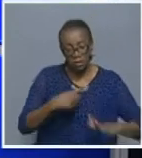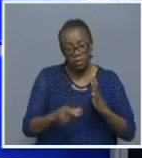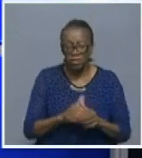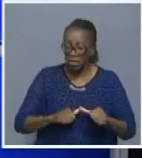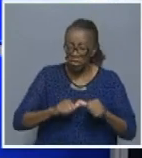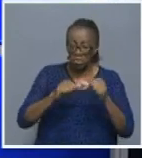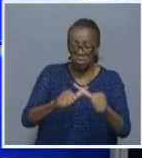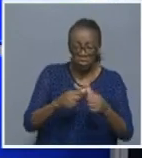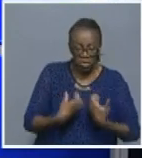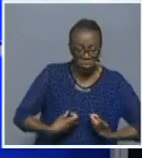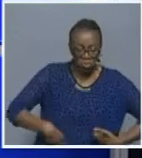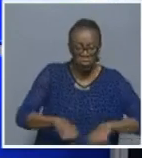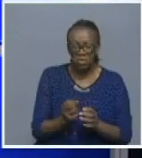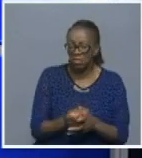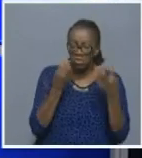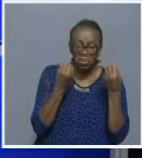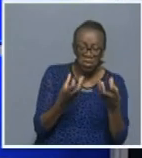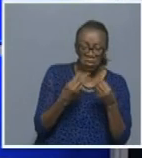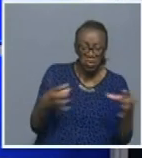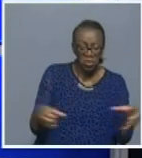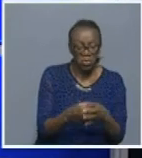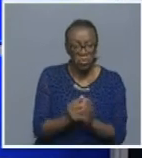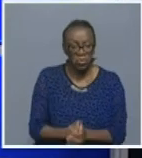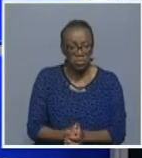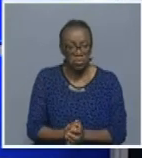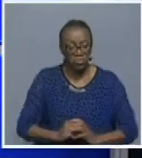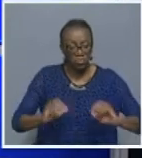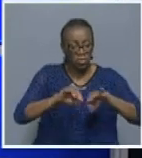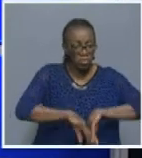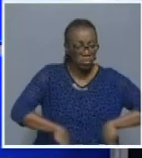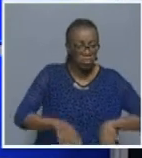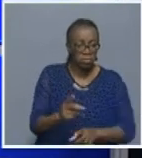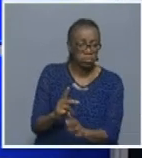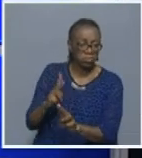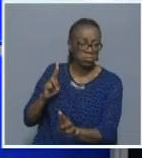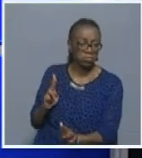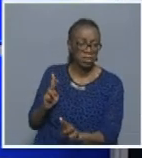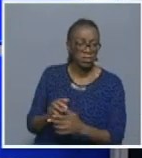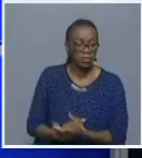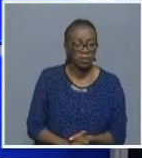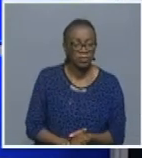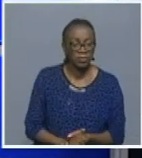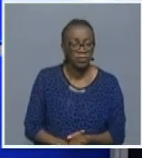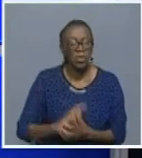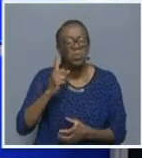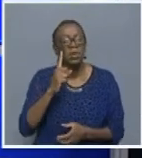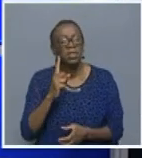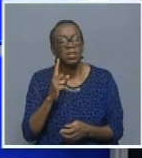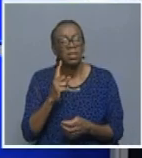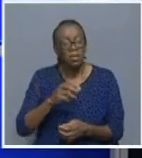Can you fill us in on what measures law enforcement took in those cases to correct them?